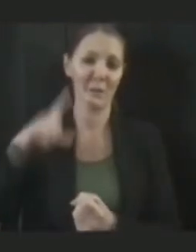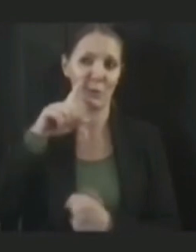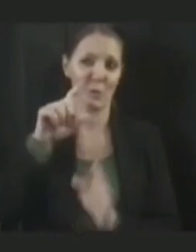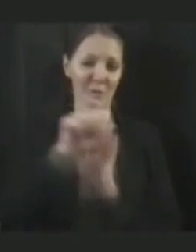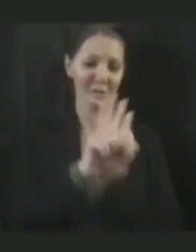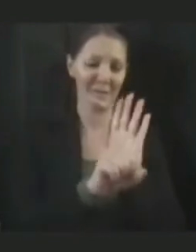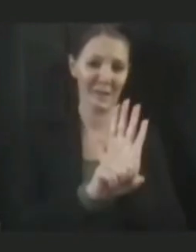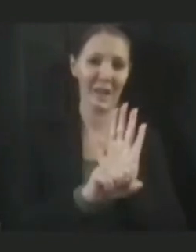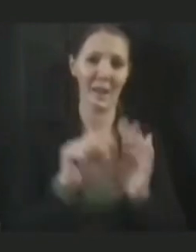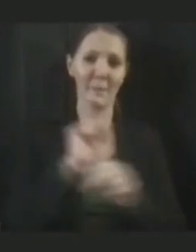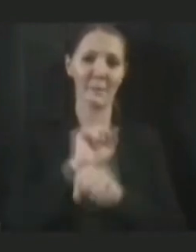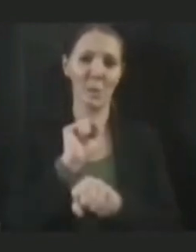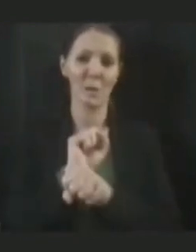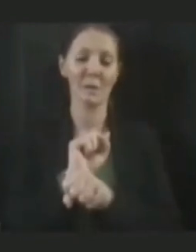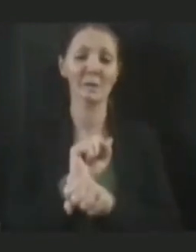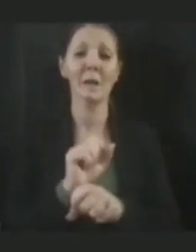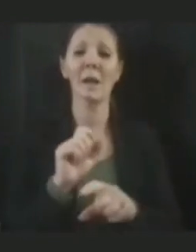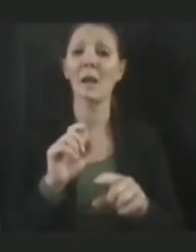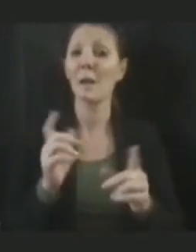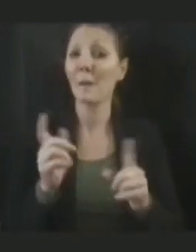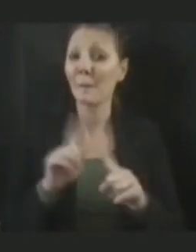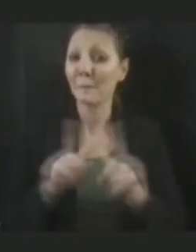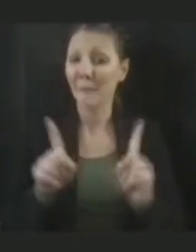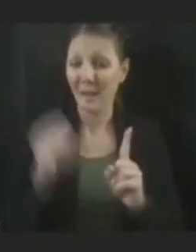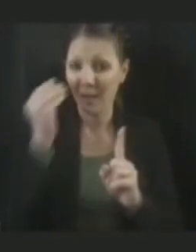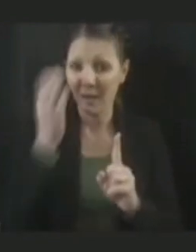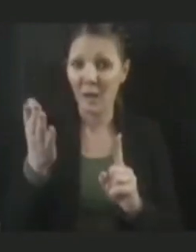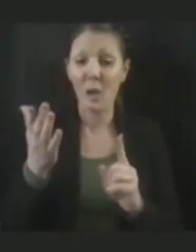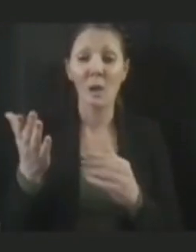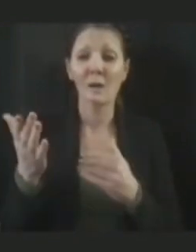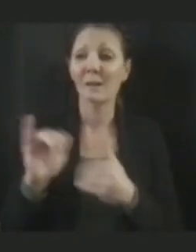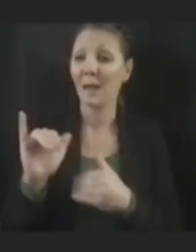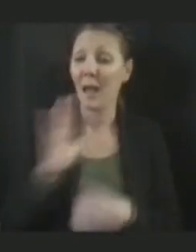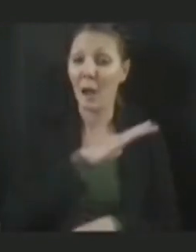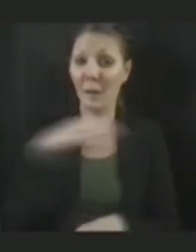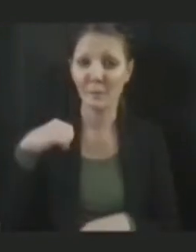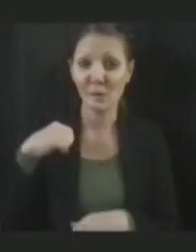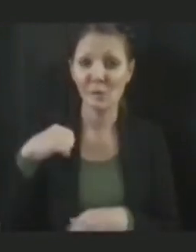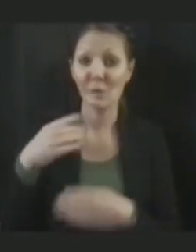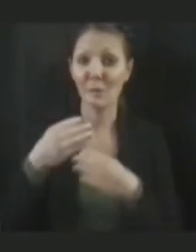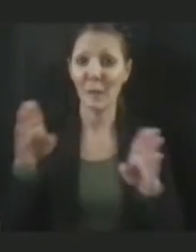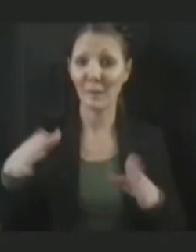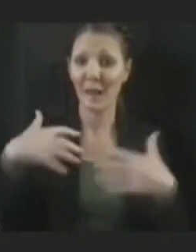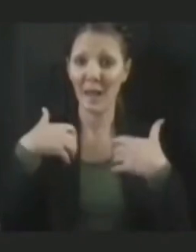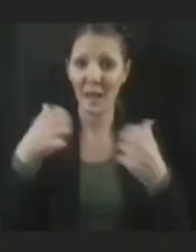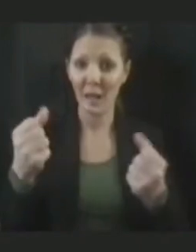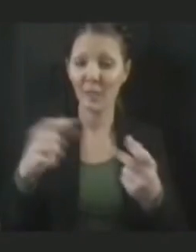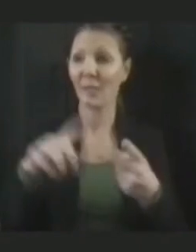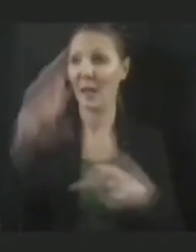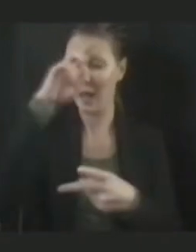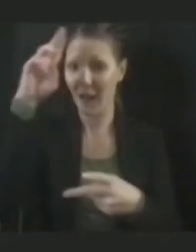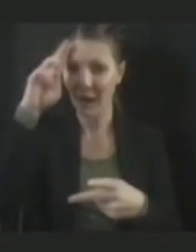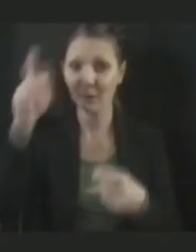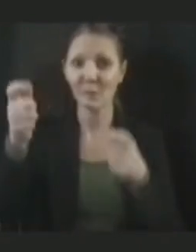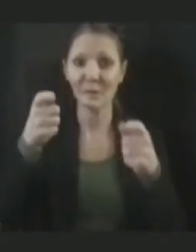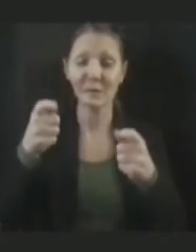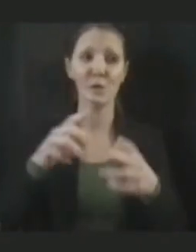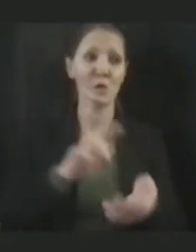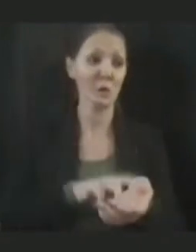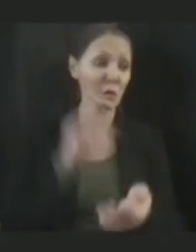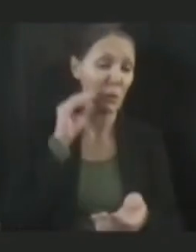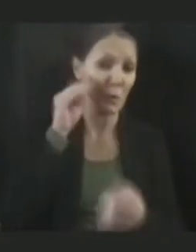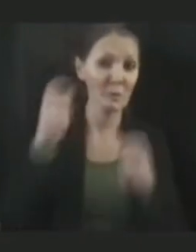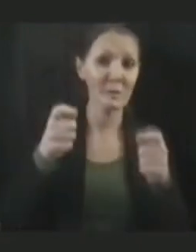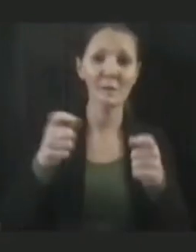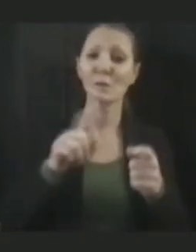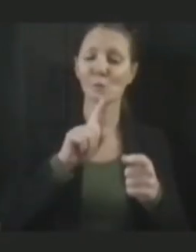mandate, everything that you've heard so far from our Commission of Public Health, from our hospital executives, our nursing home executives, obviously applies to all the rest